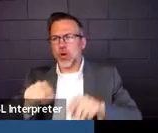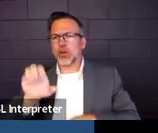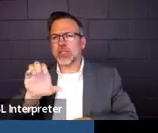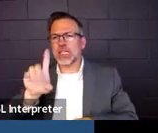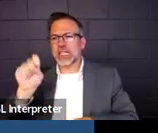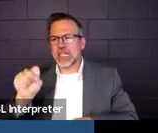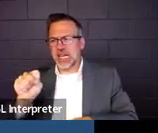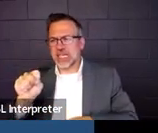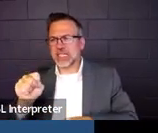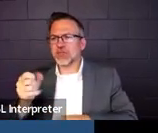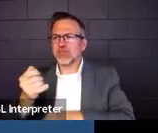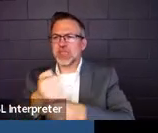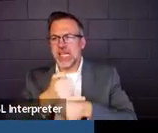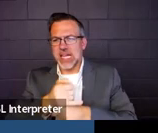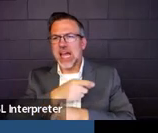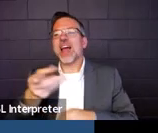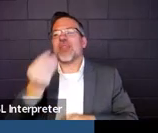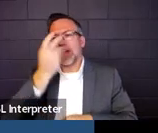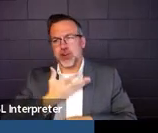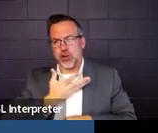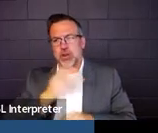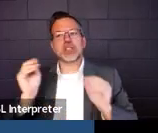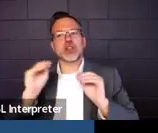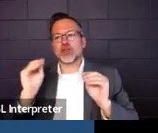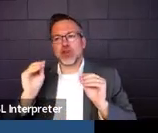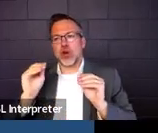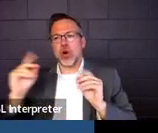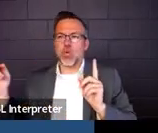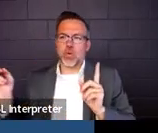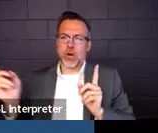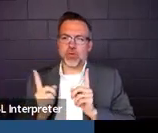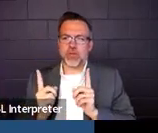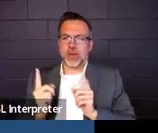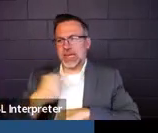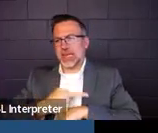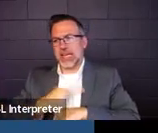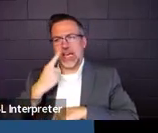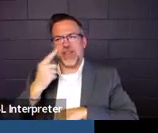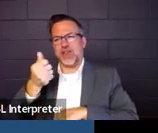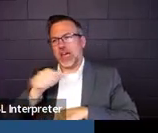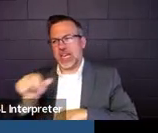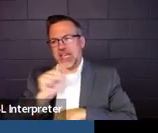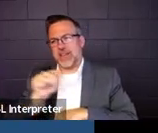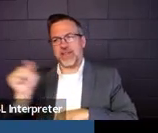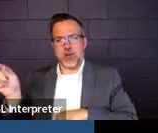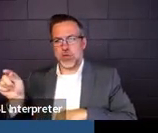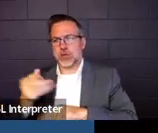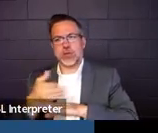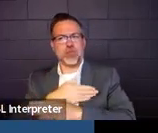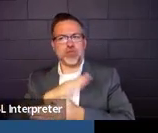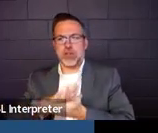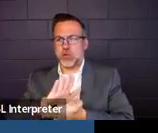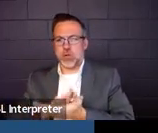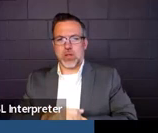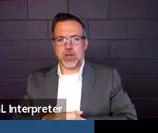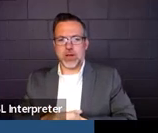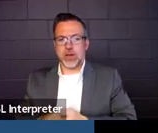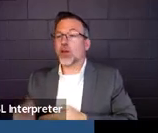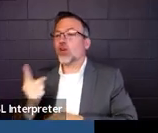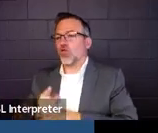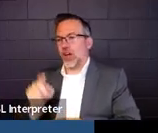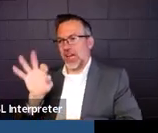we were told that there was no abbreviated day for any of those sites. Right, right. FAPE is low.